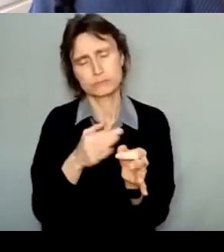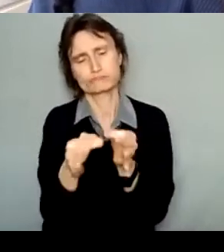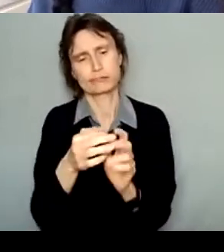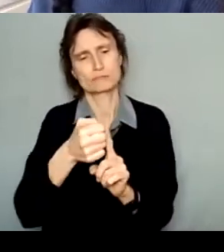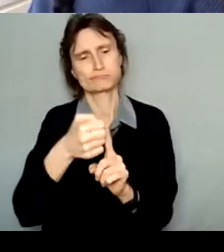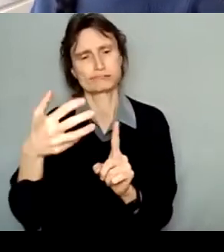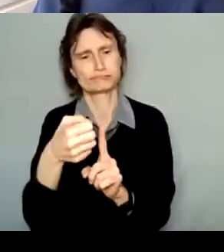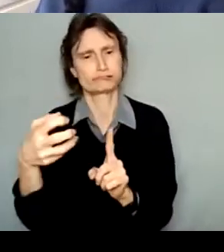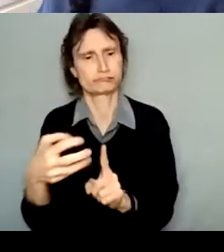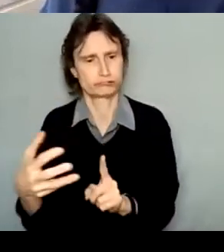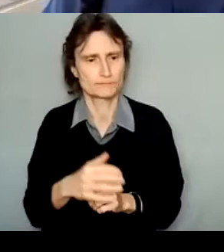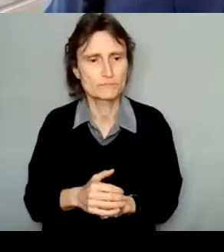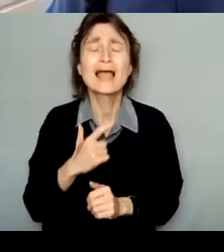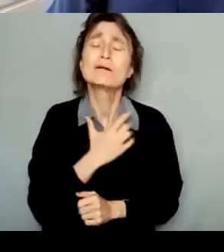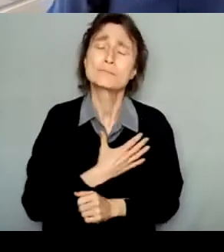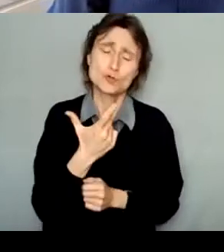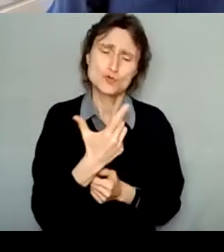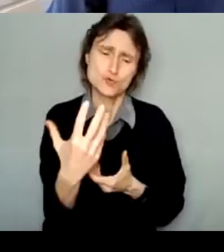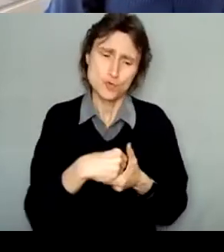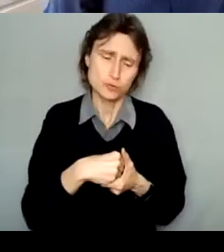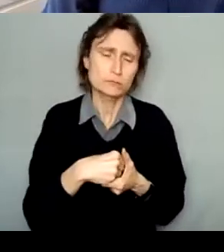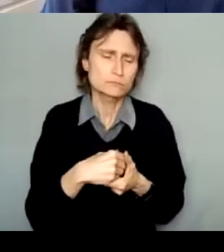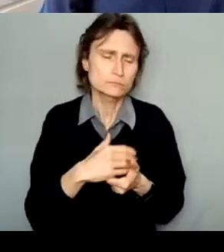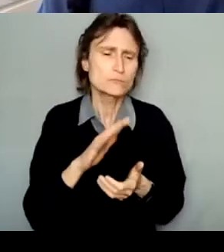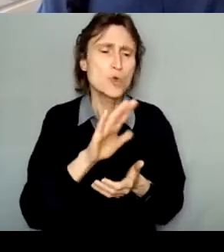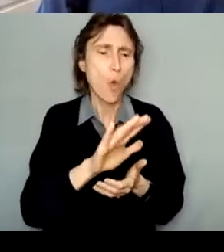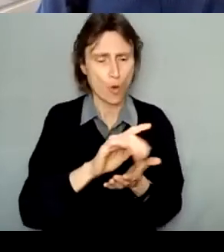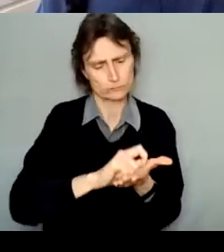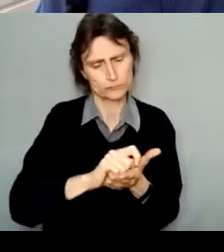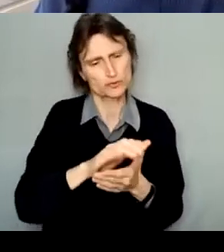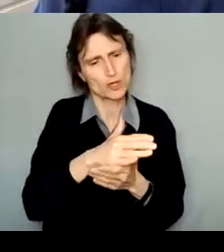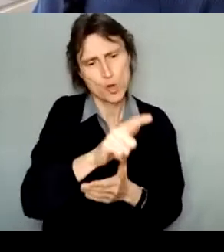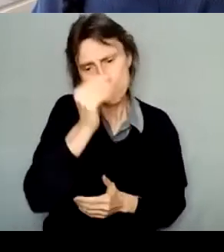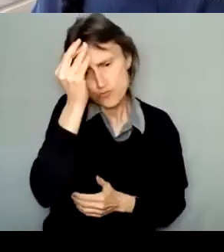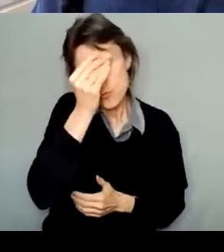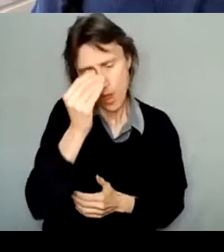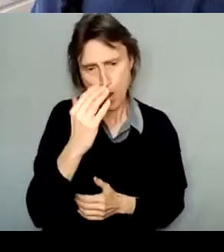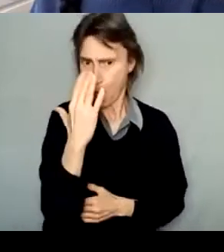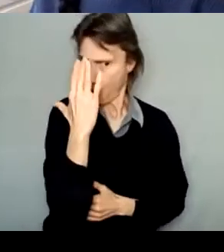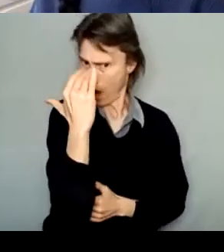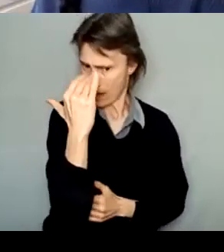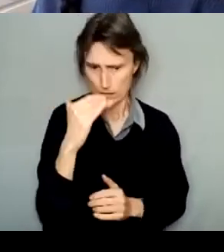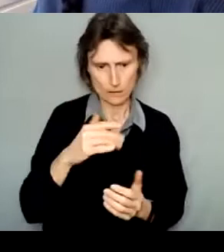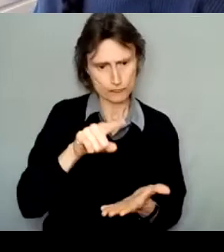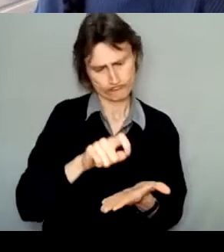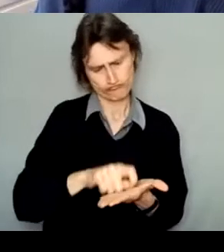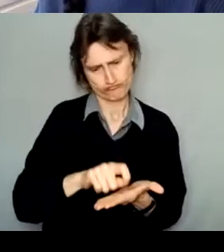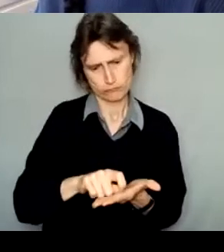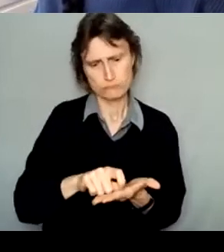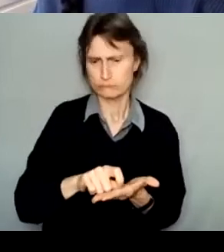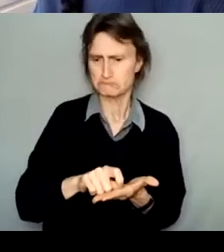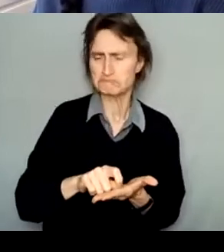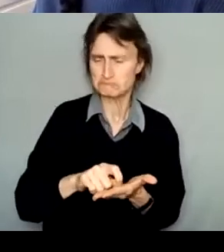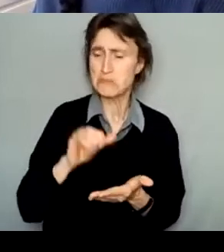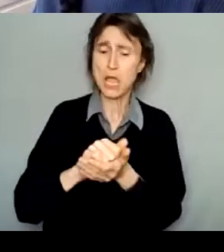to include some thought, it might be helpful to include some thought around why this is the most reasonable and feasible timeline for